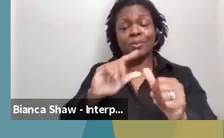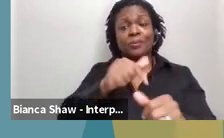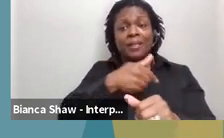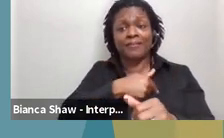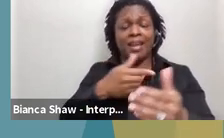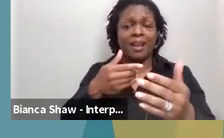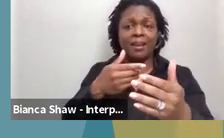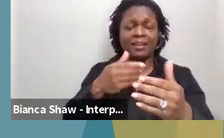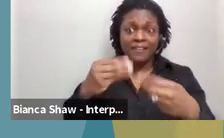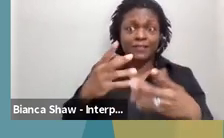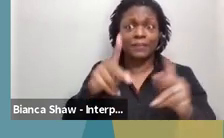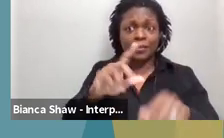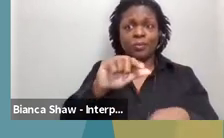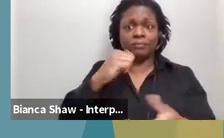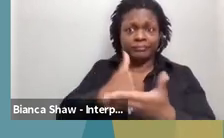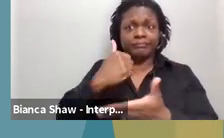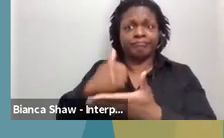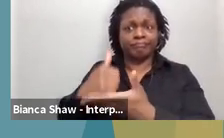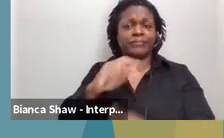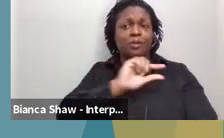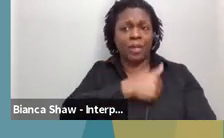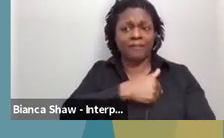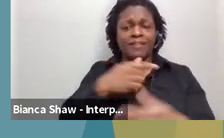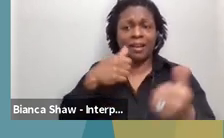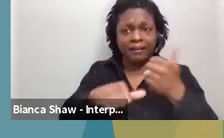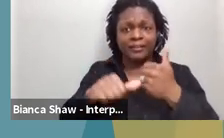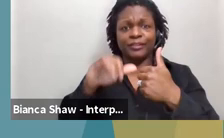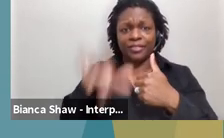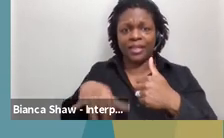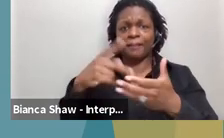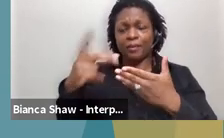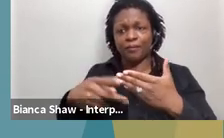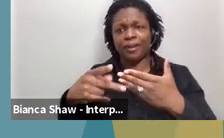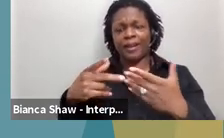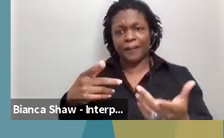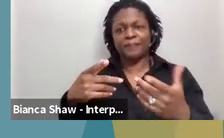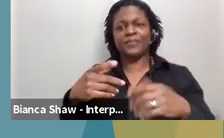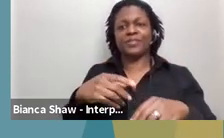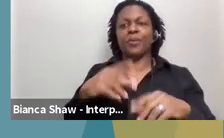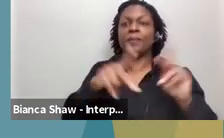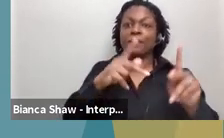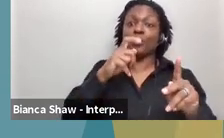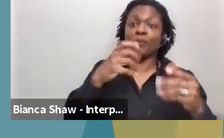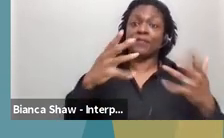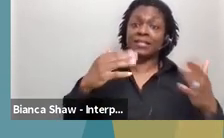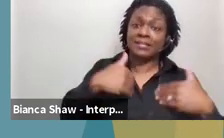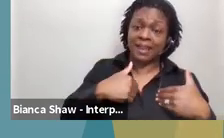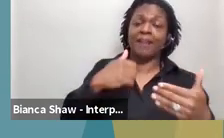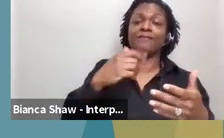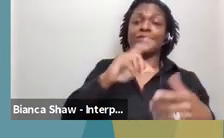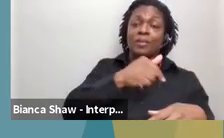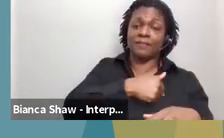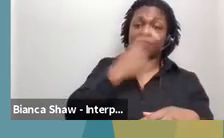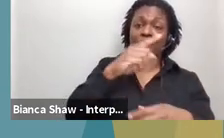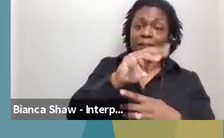that only under that, that people who were Medicaid eligible at the time of the public health emergency needed to be able to